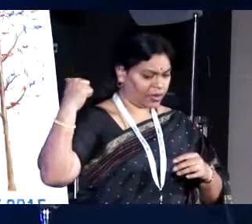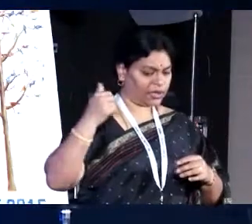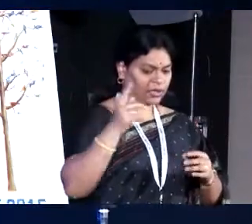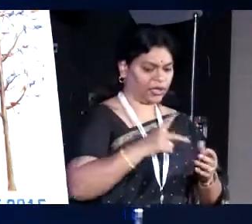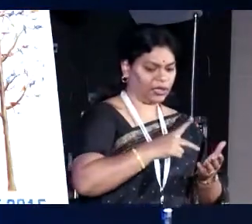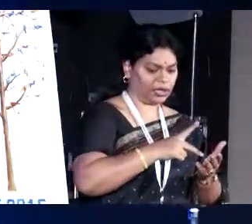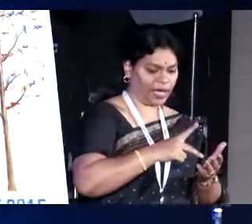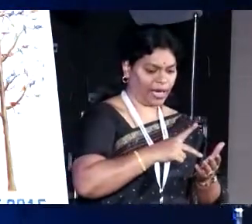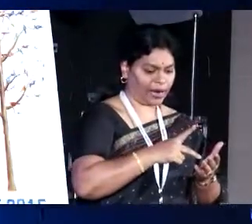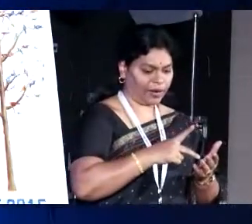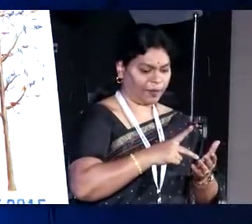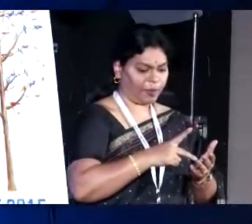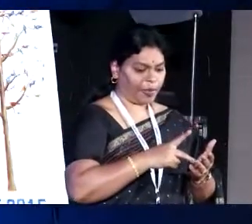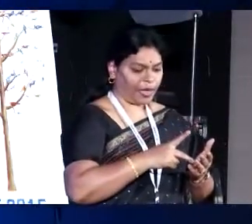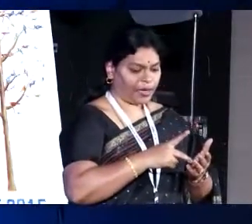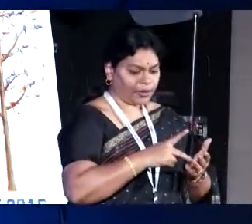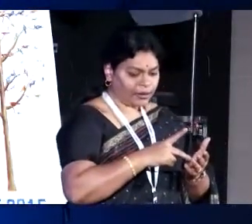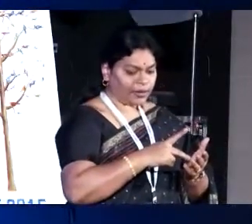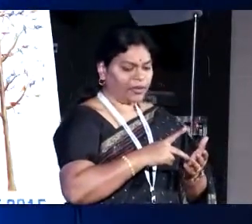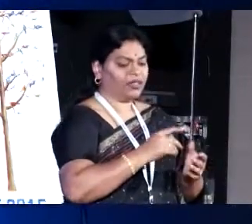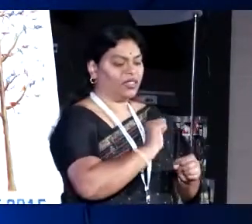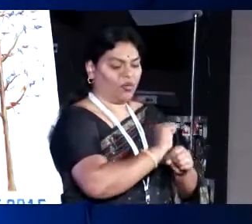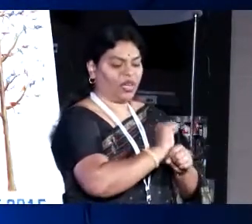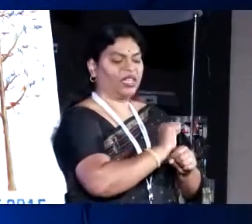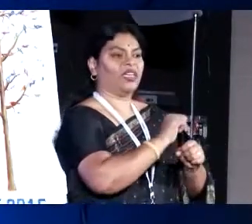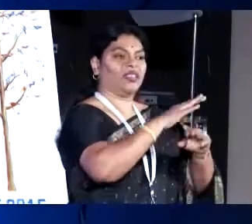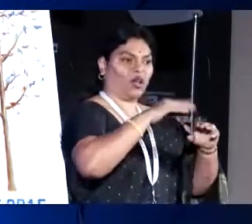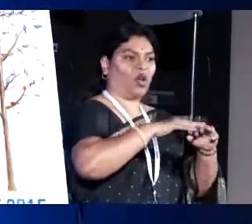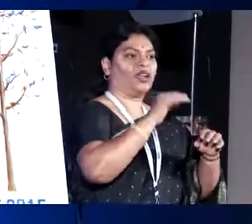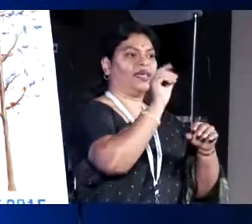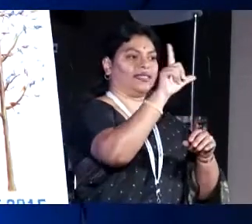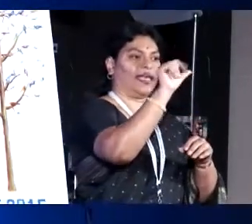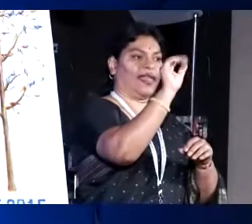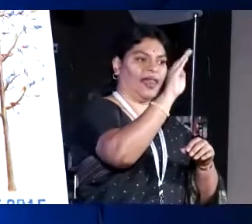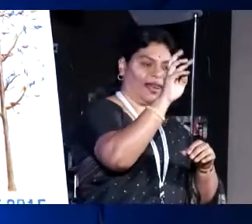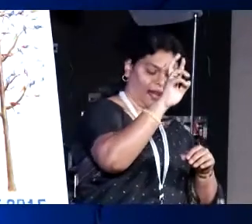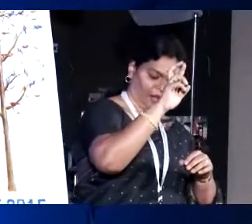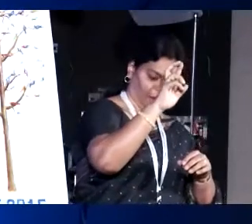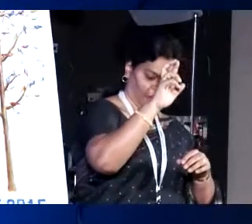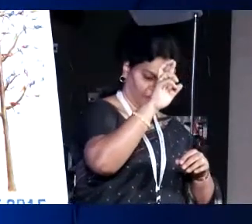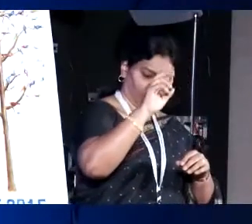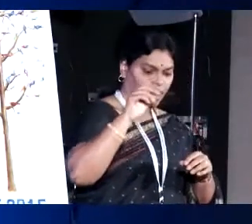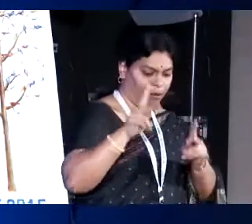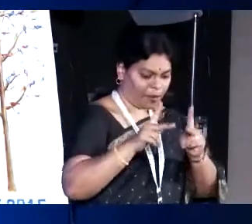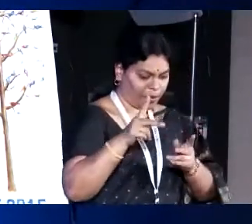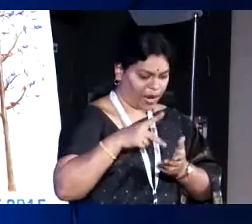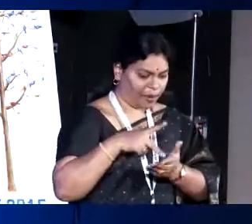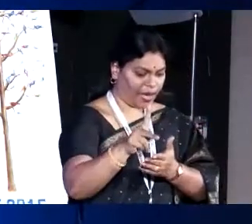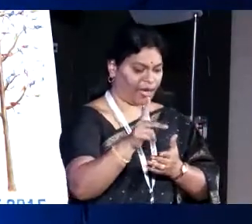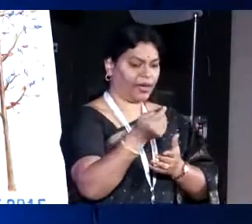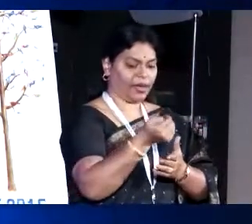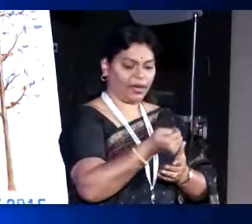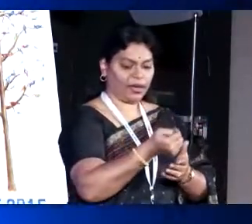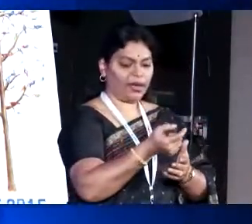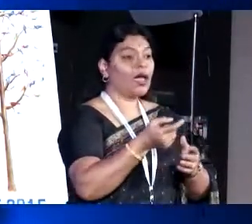in a very big currency called labor, because that is what they have. People like us are paying them in a currency like